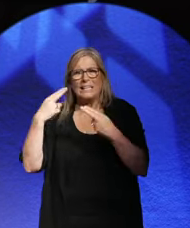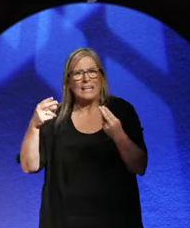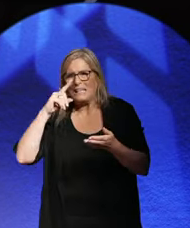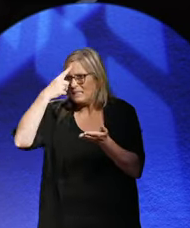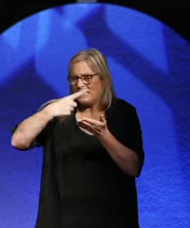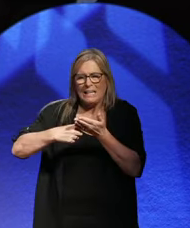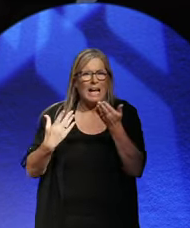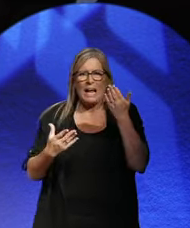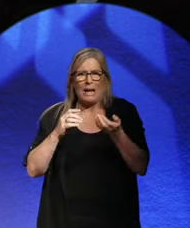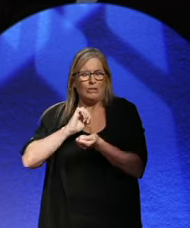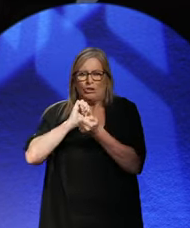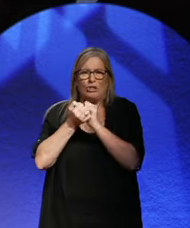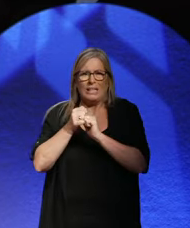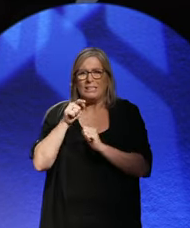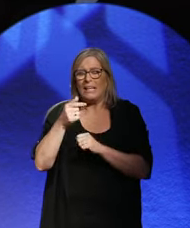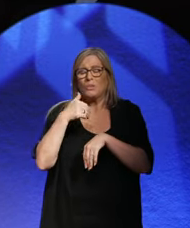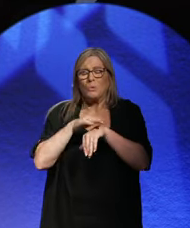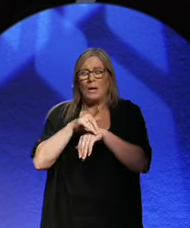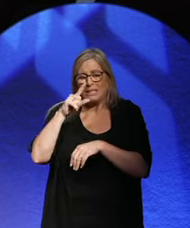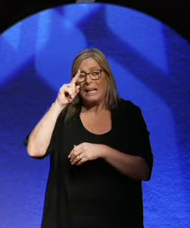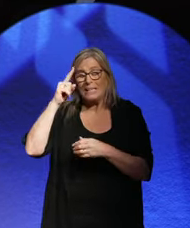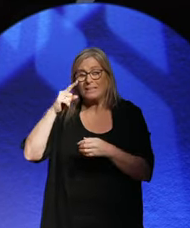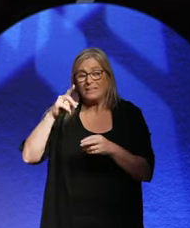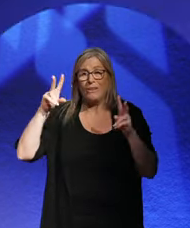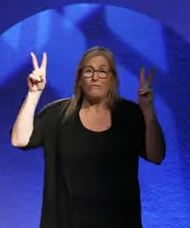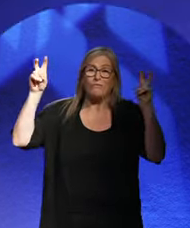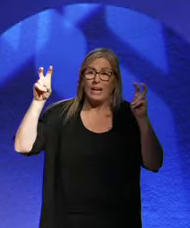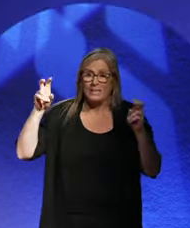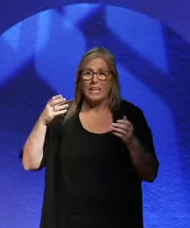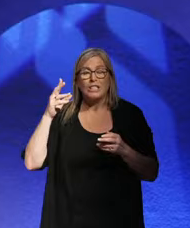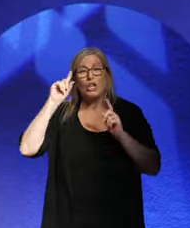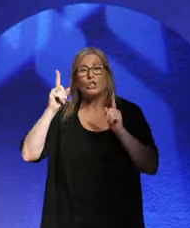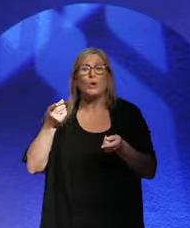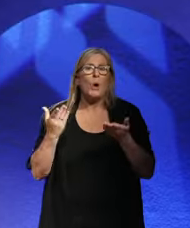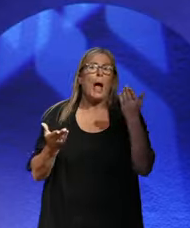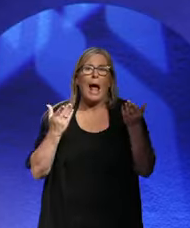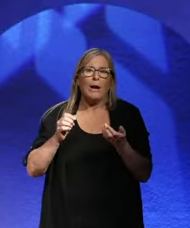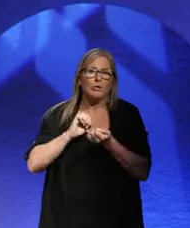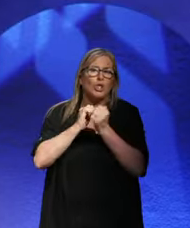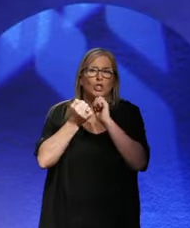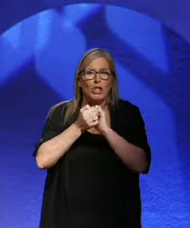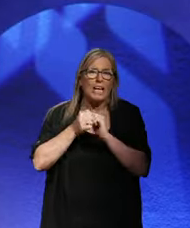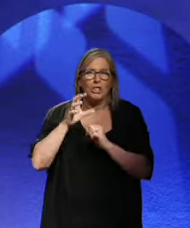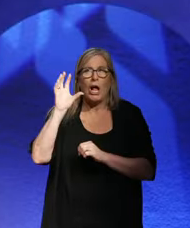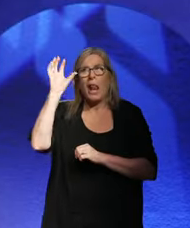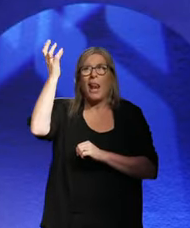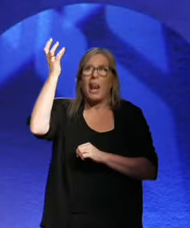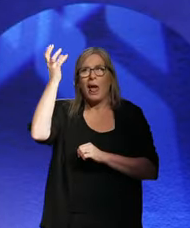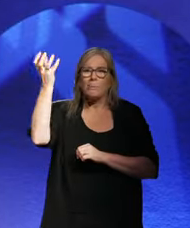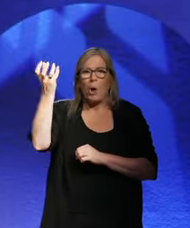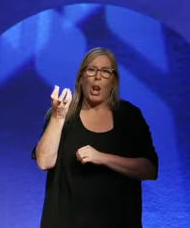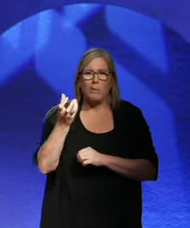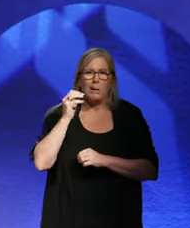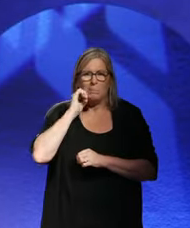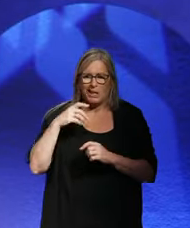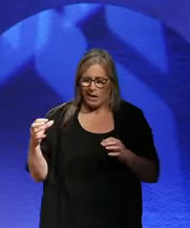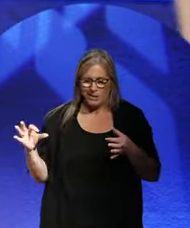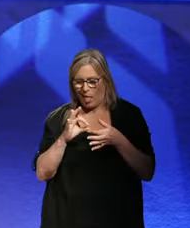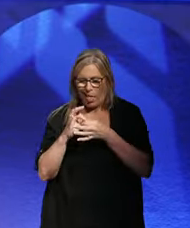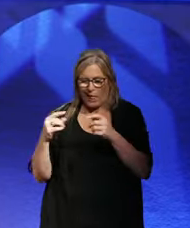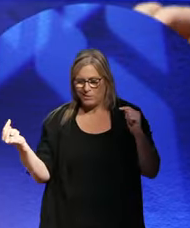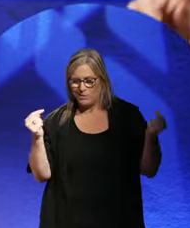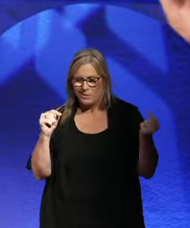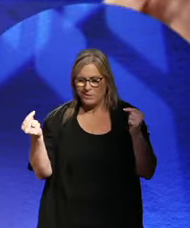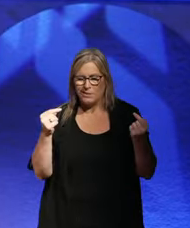change. That's where that phrase comes from. They can't decide how to change a light bulb. And he says that's the problem with Germany.